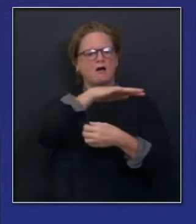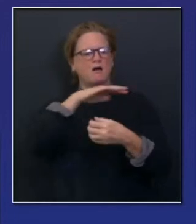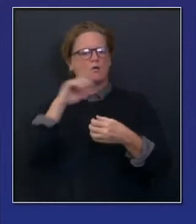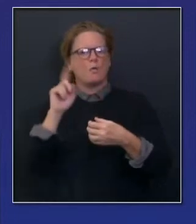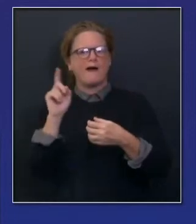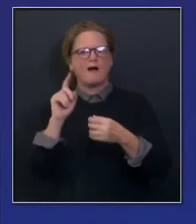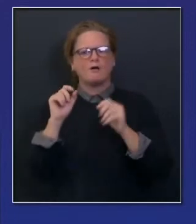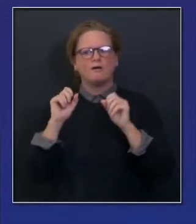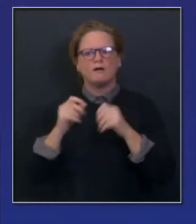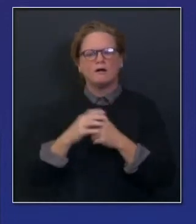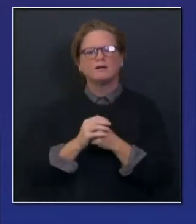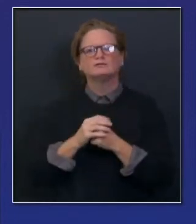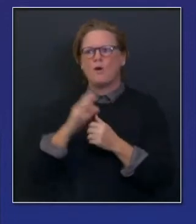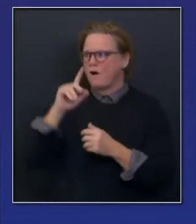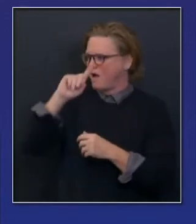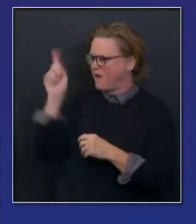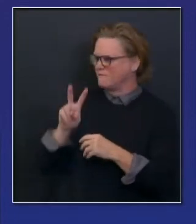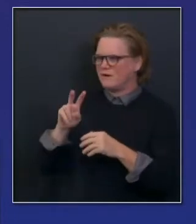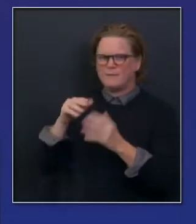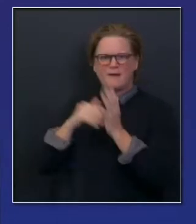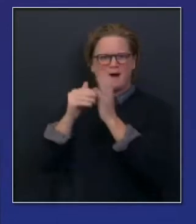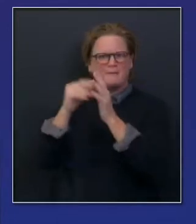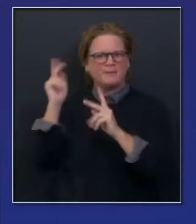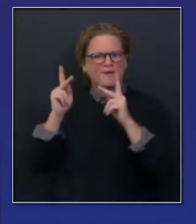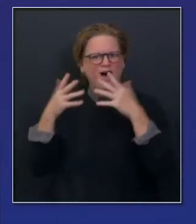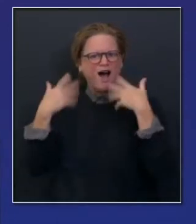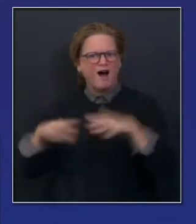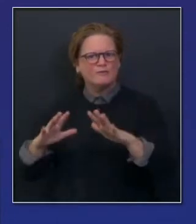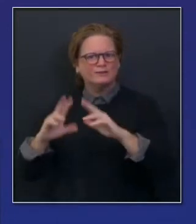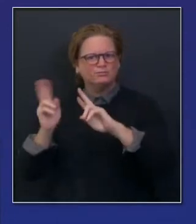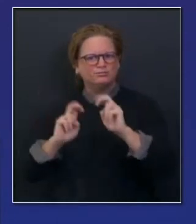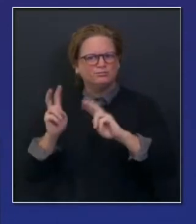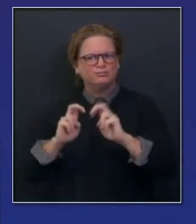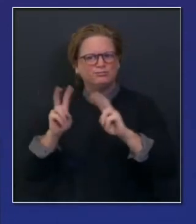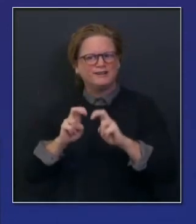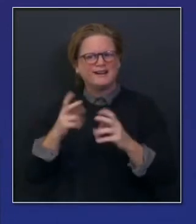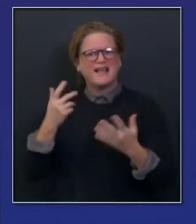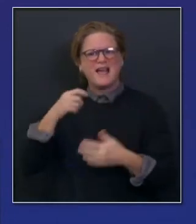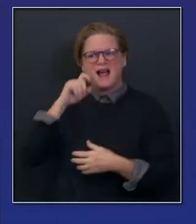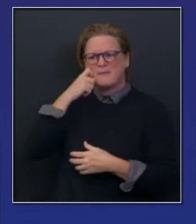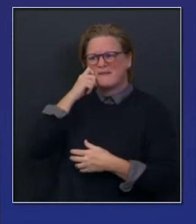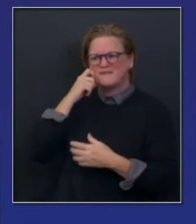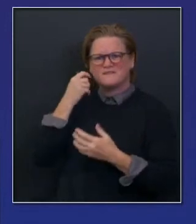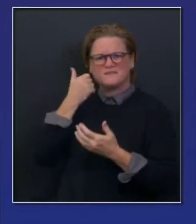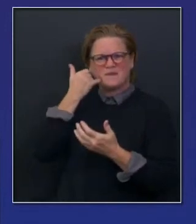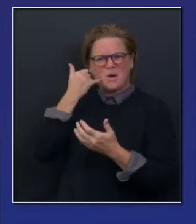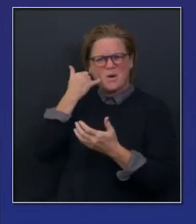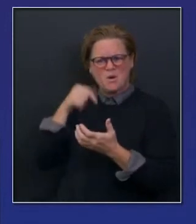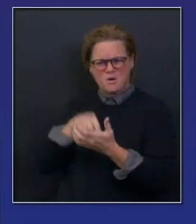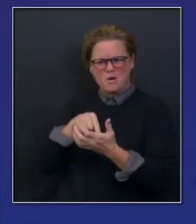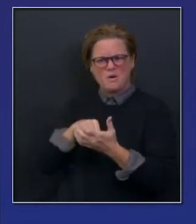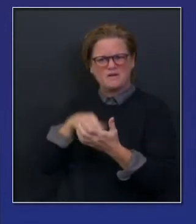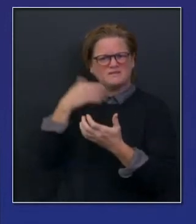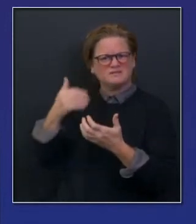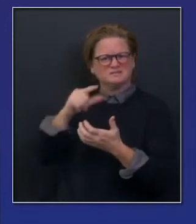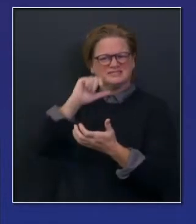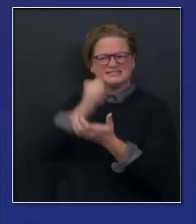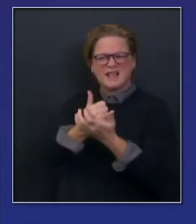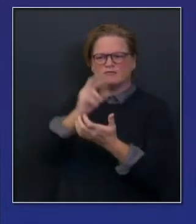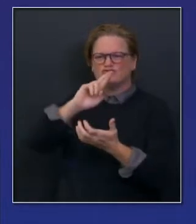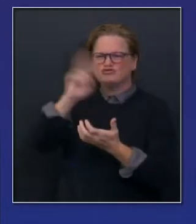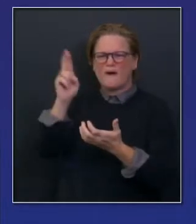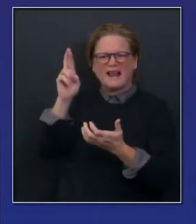already availed themselves. Apple, iPhone, you just go into the settings. You scroll down to the exposure notifications. You can do it right now if you're watching,